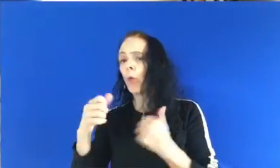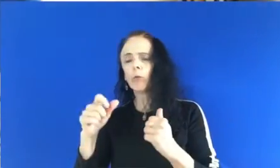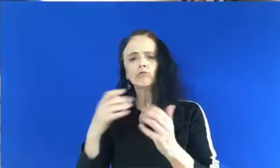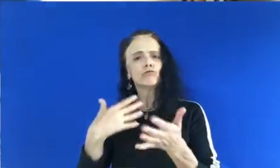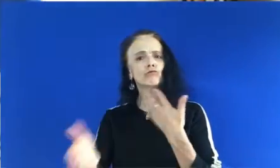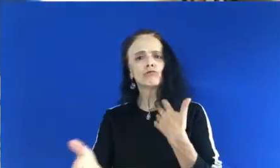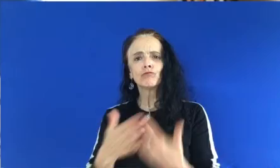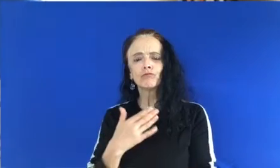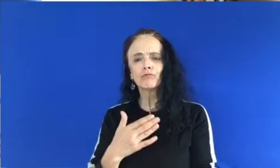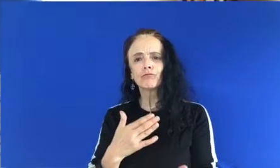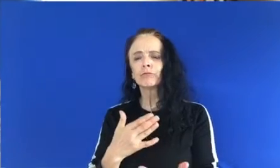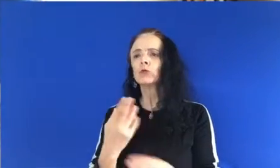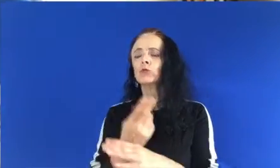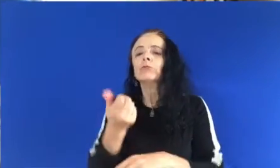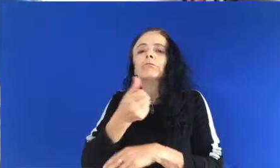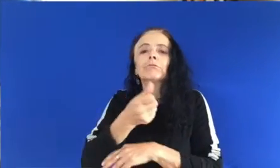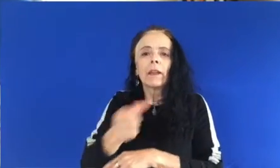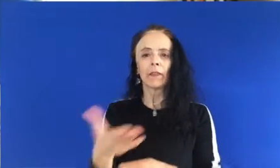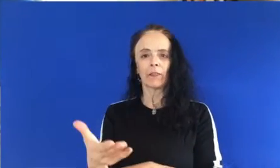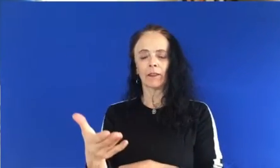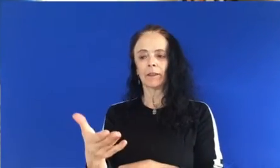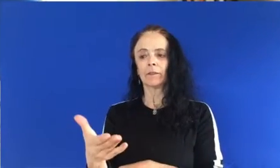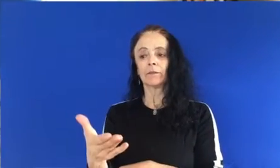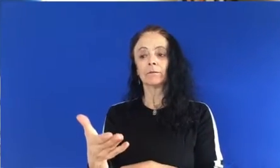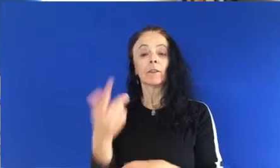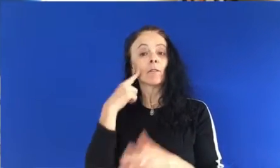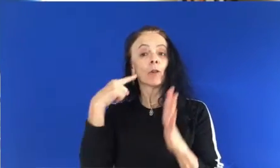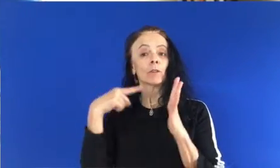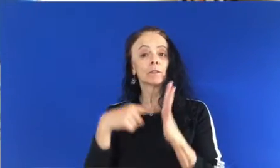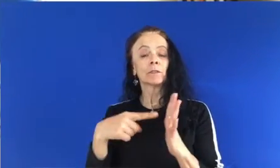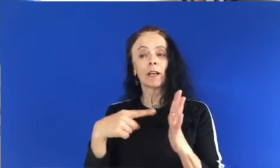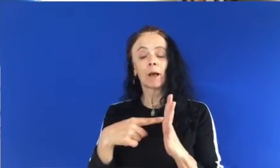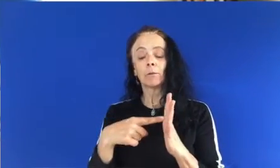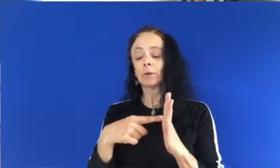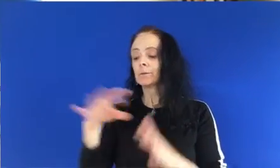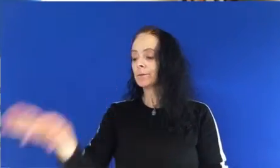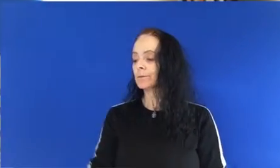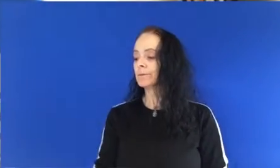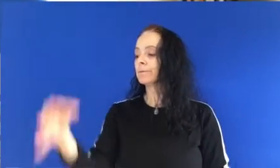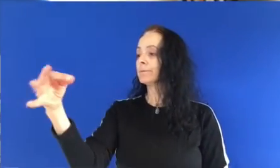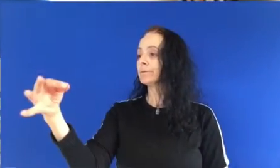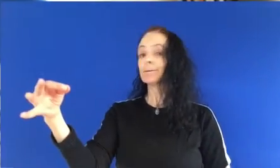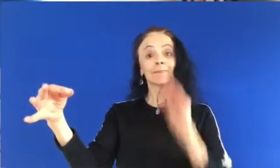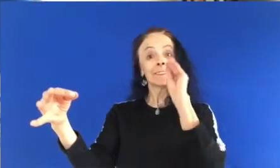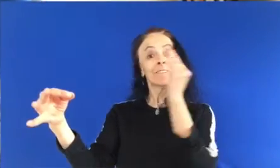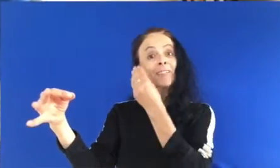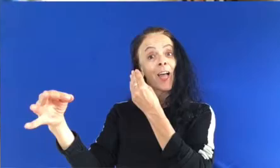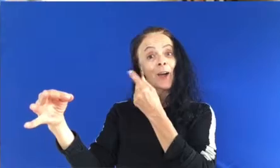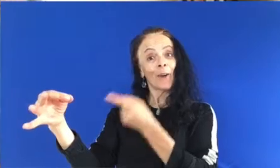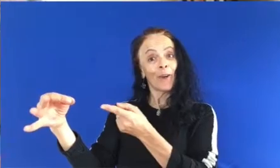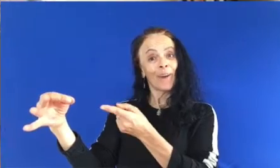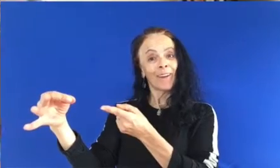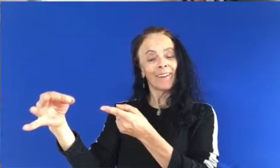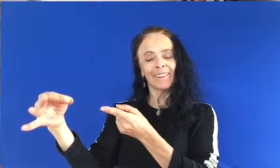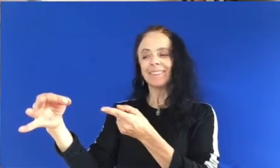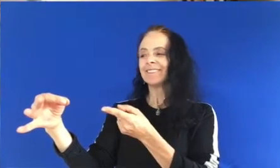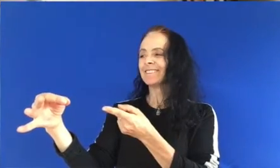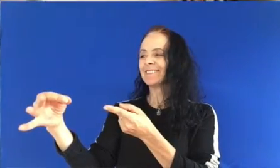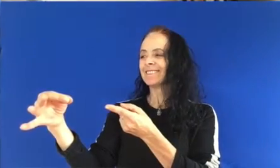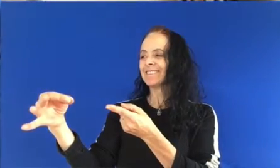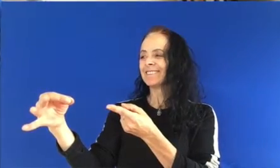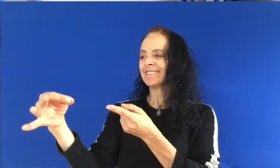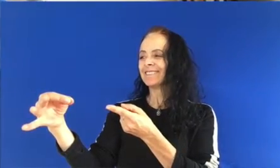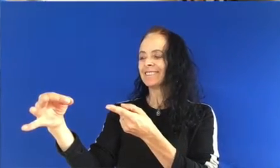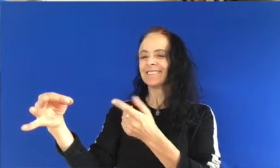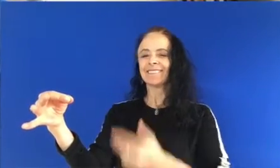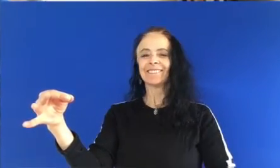cosa. Si no tienes un jueguete o animal, puede ser una flor. If you